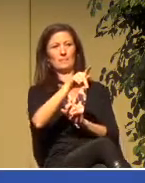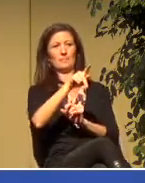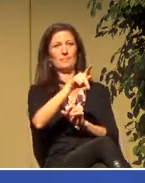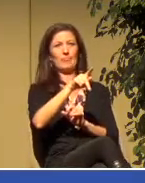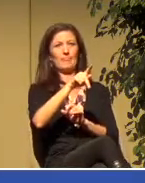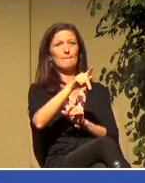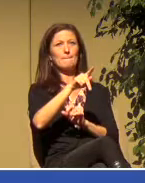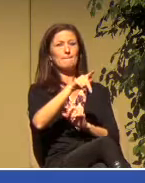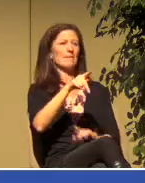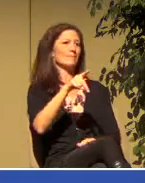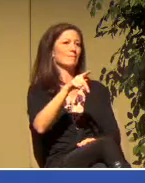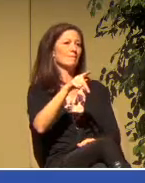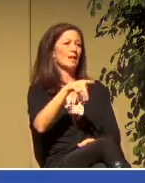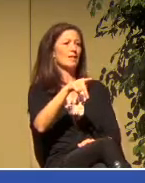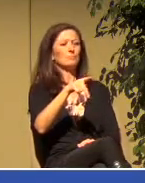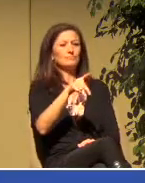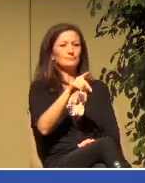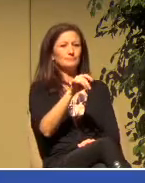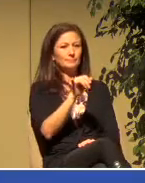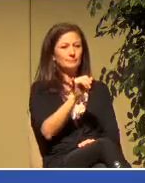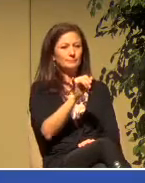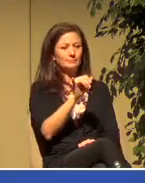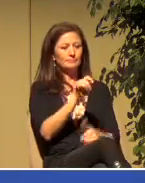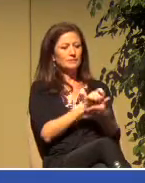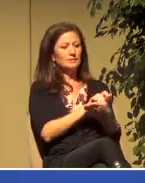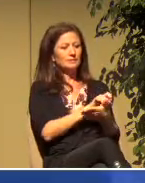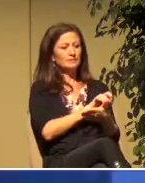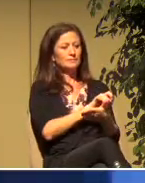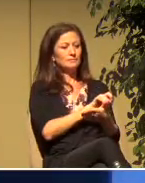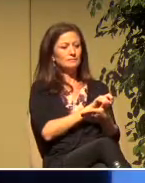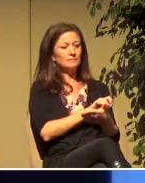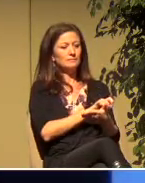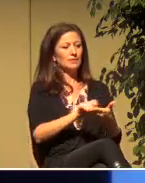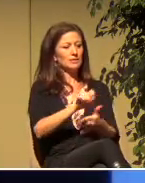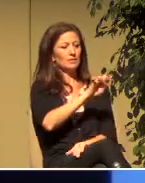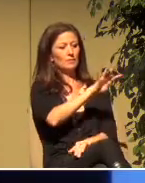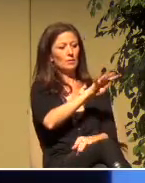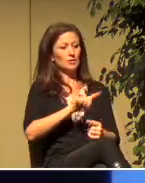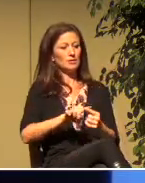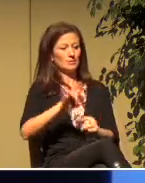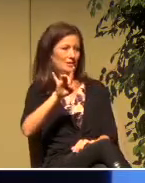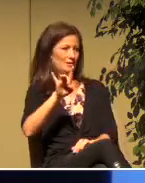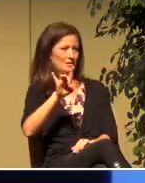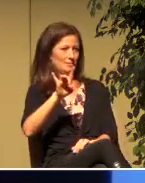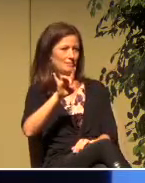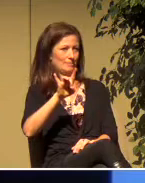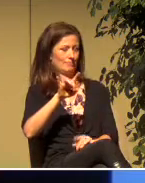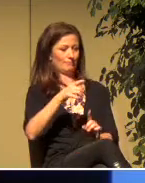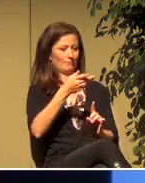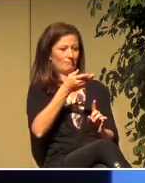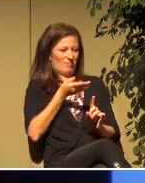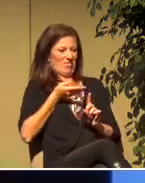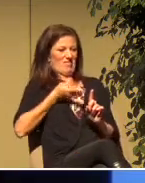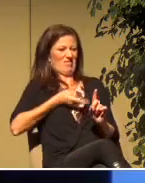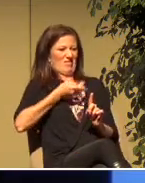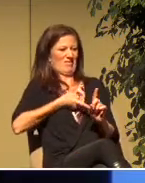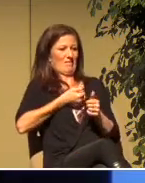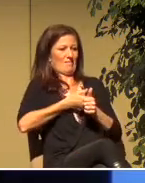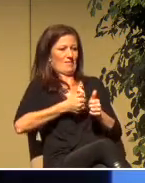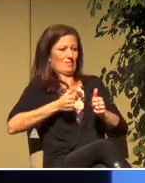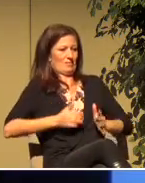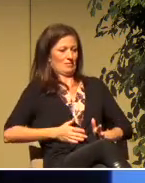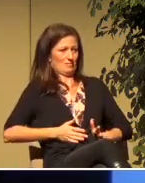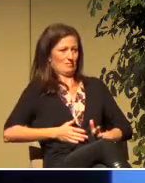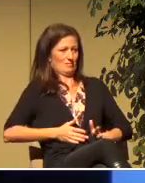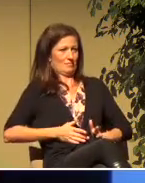Listen to the verses 4 through 8, describing Philip, this disciple. Those who had